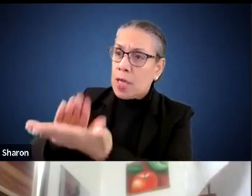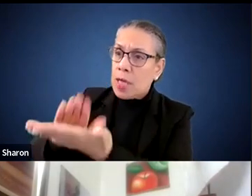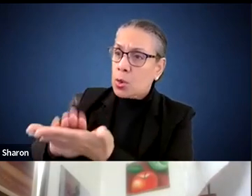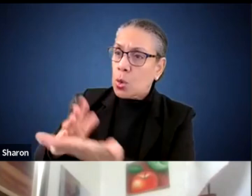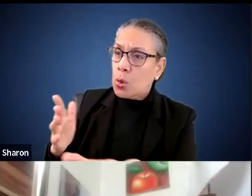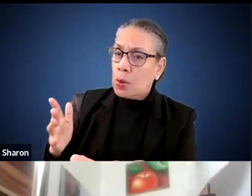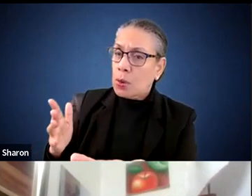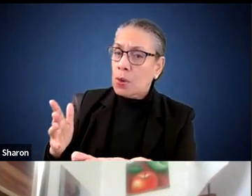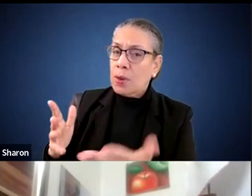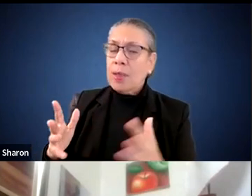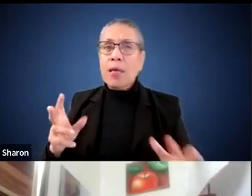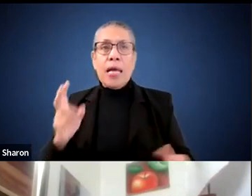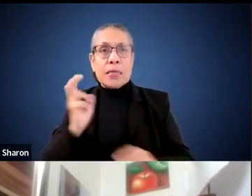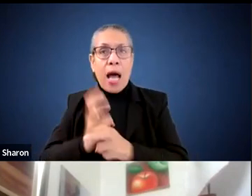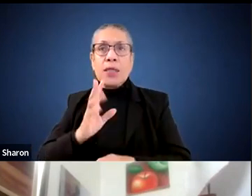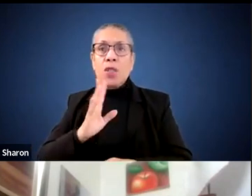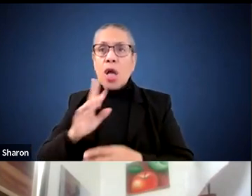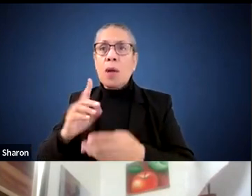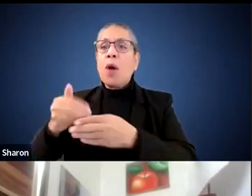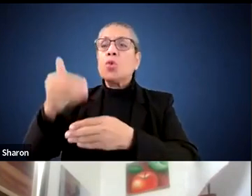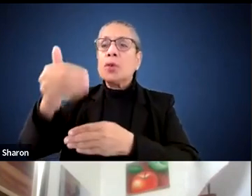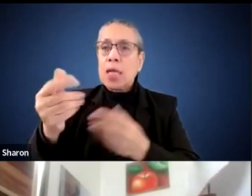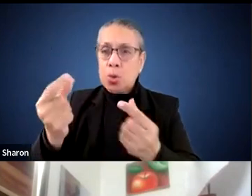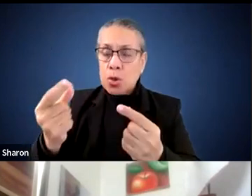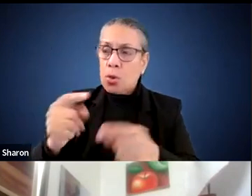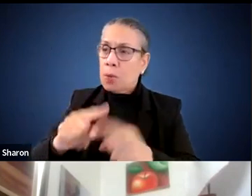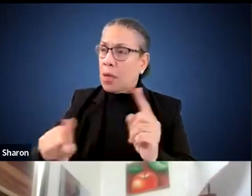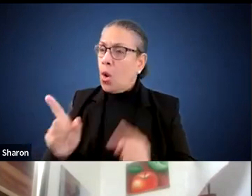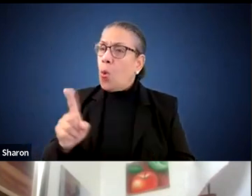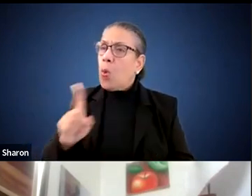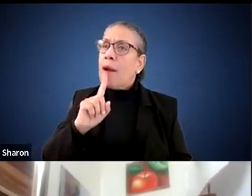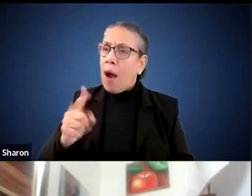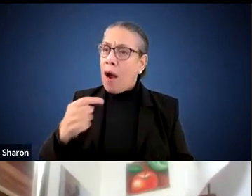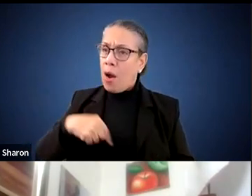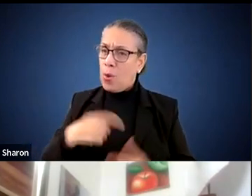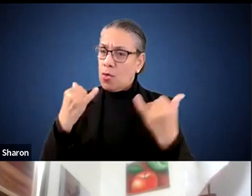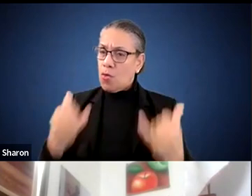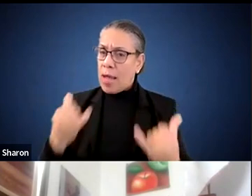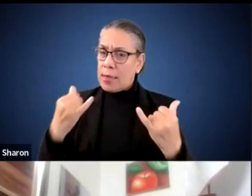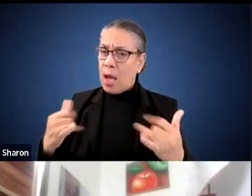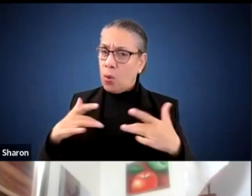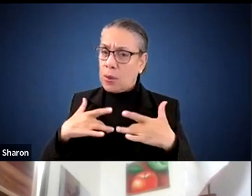It's hard to talk about what's next without talking about where we are after. Yep.